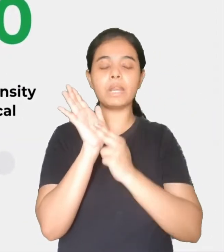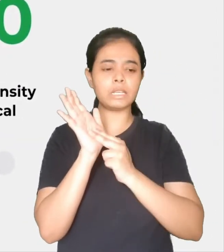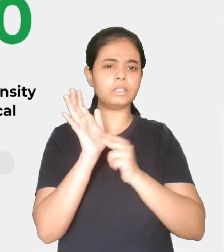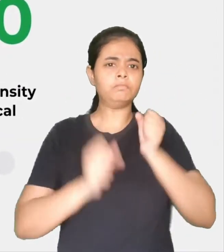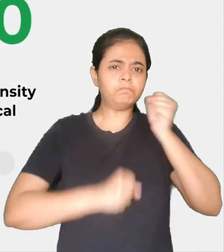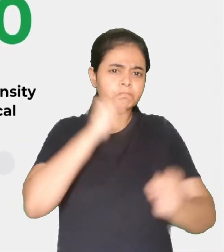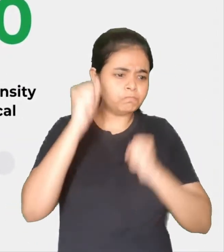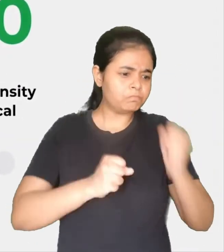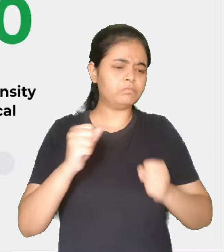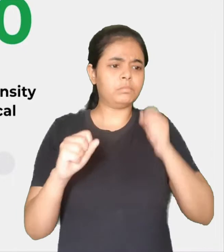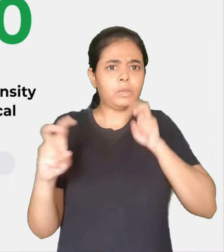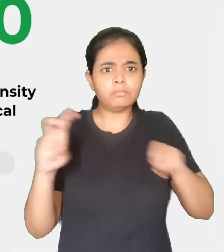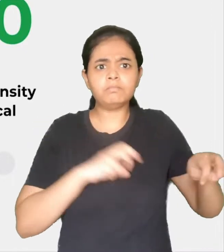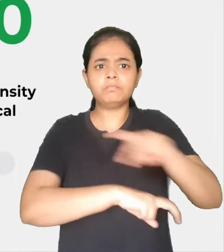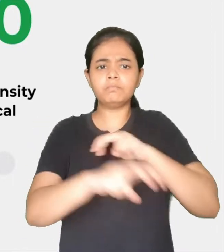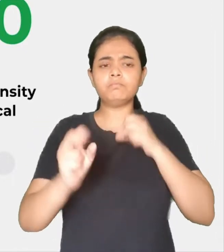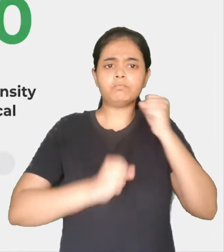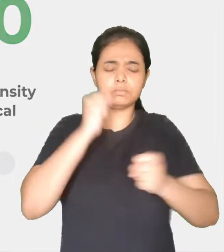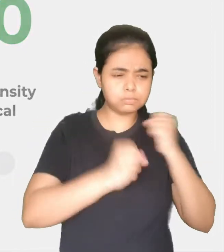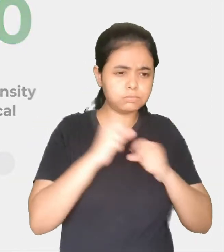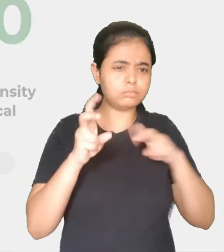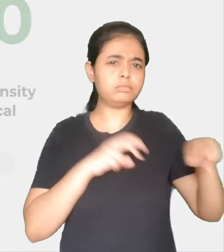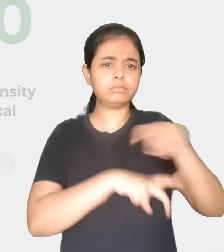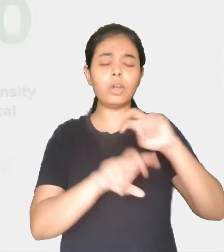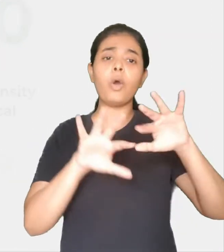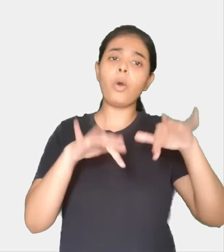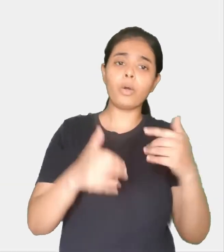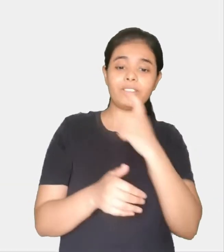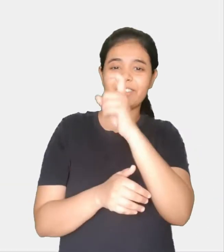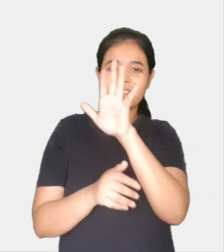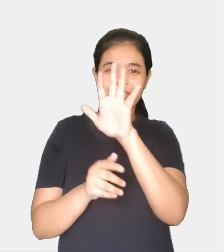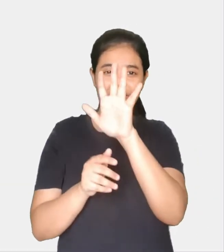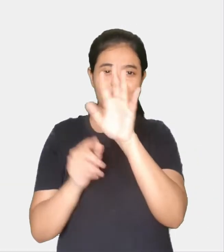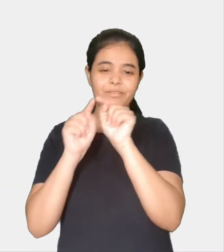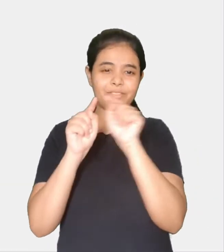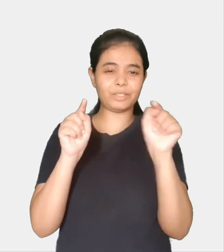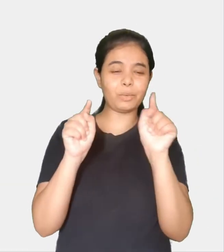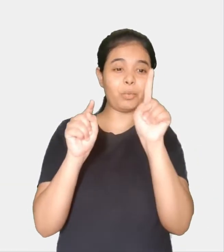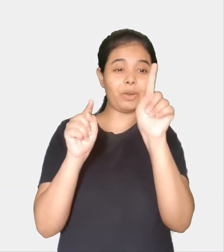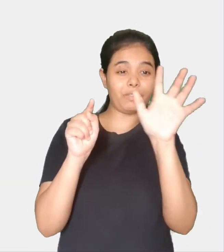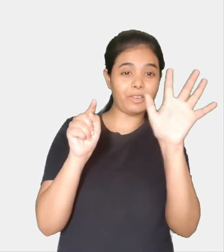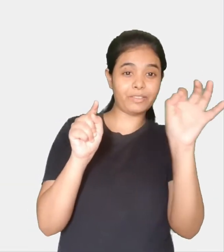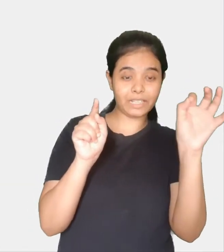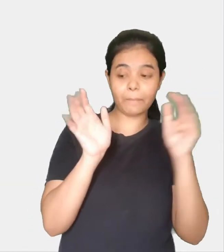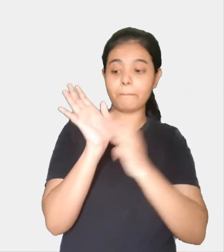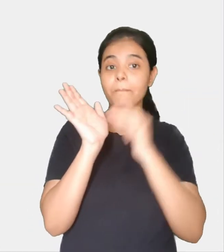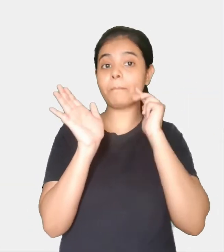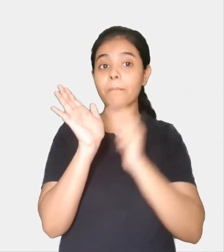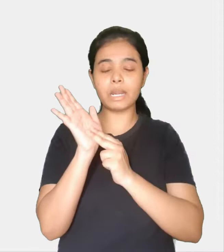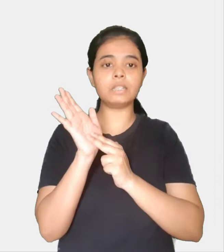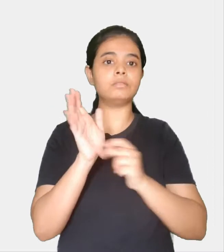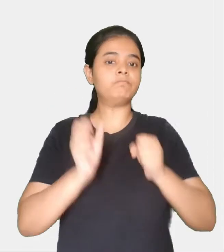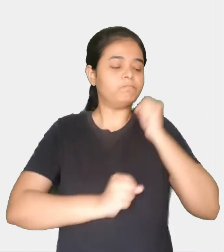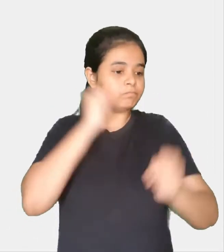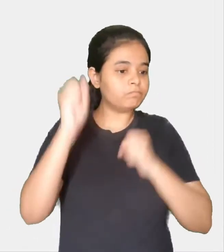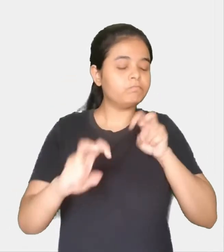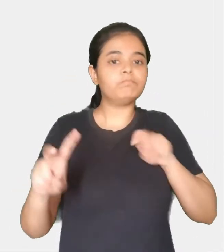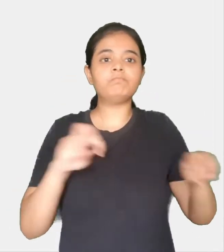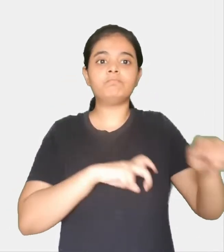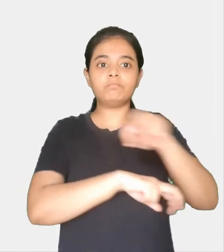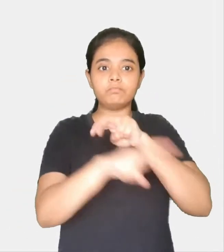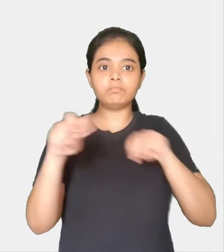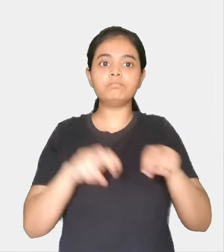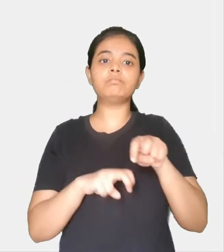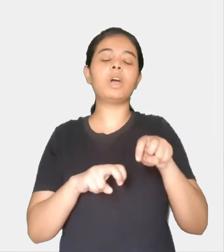moderate intensity aerobic physical activity or 75 to 150 minutes of vigorous intensity